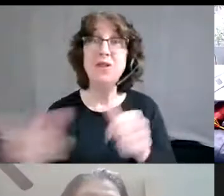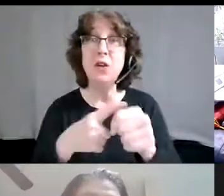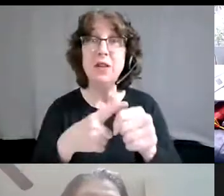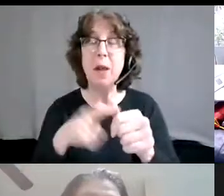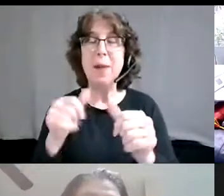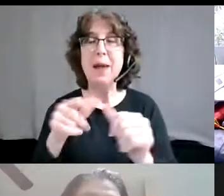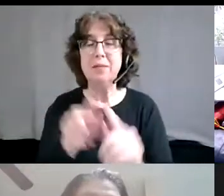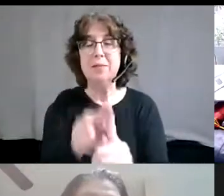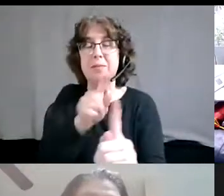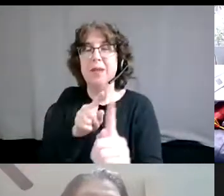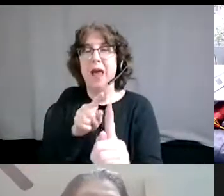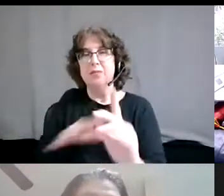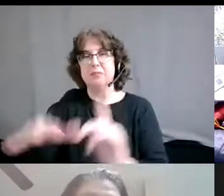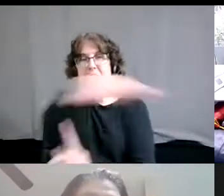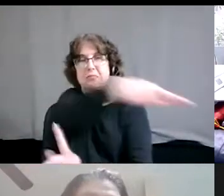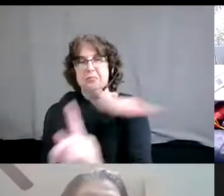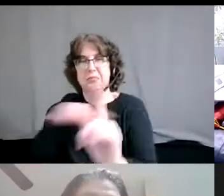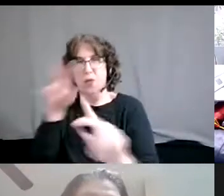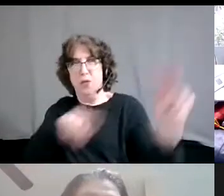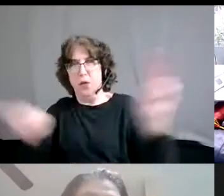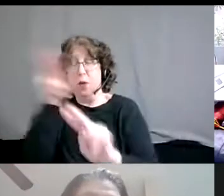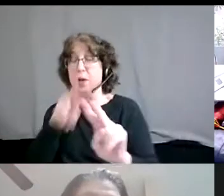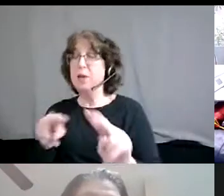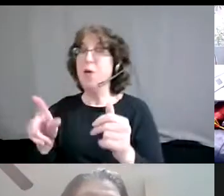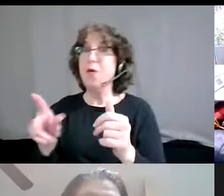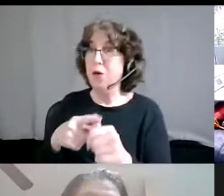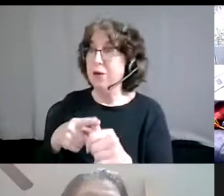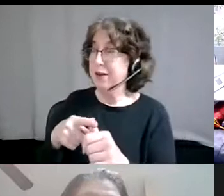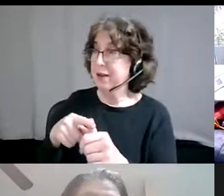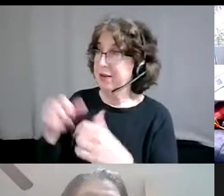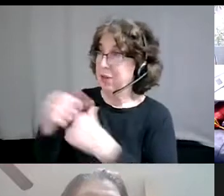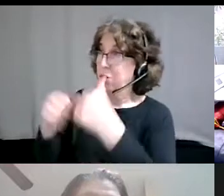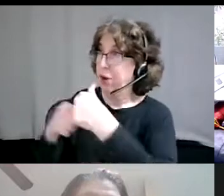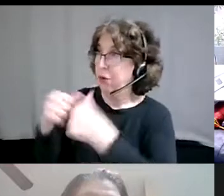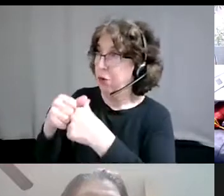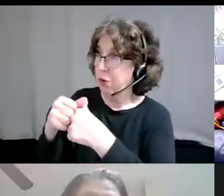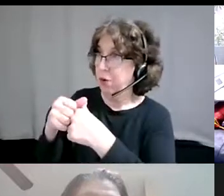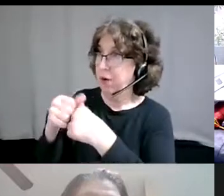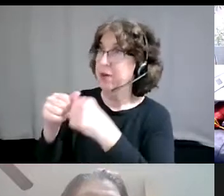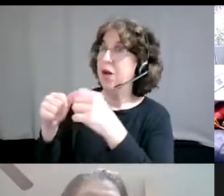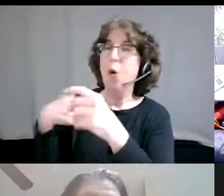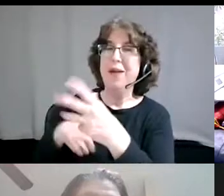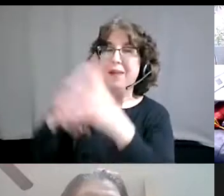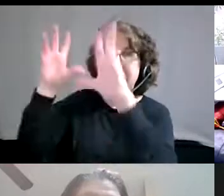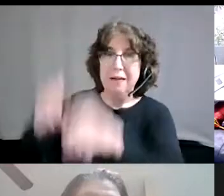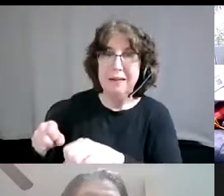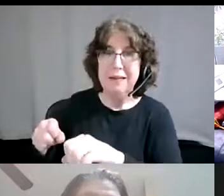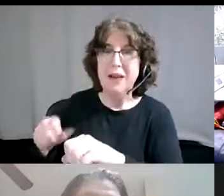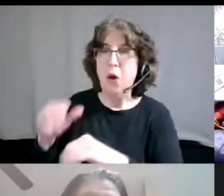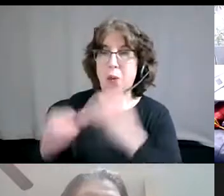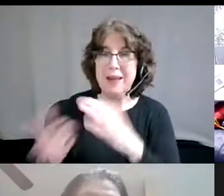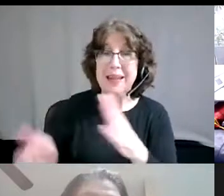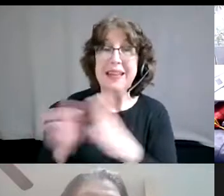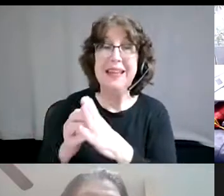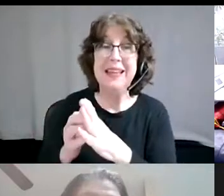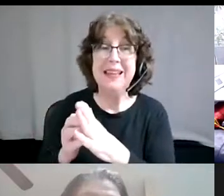So in addition to the structures being inequitable, obviously we got to get, you know, we have to dismantle or reconstruct that. In addition to